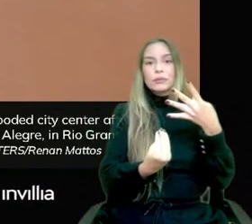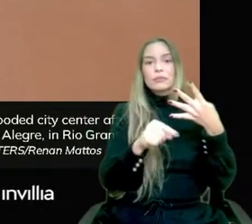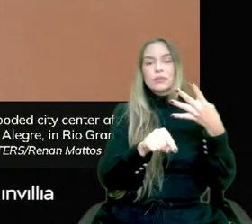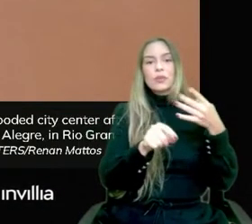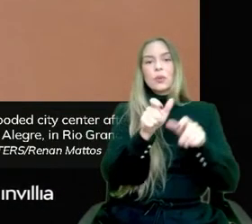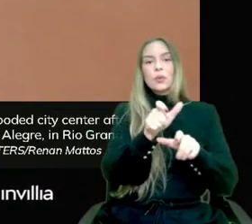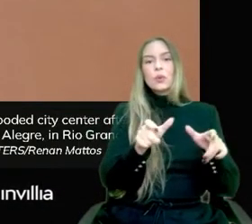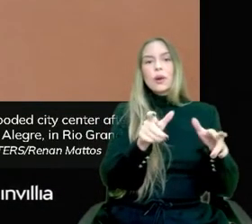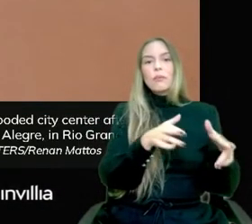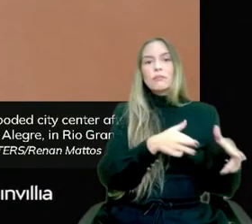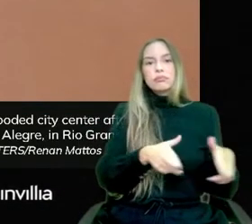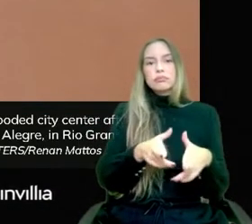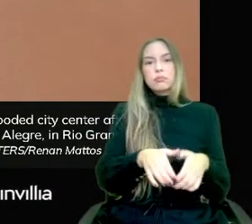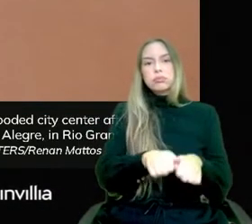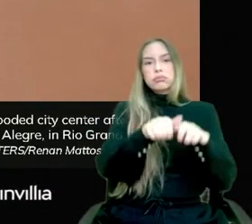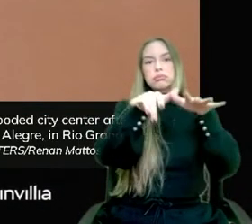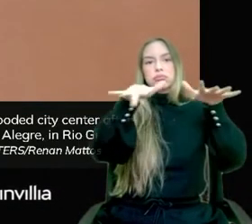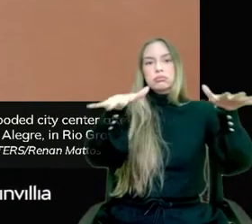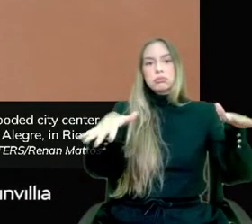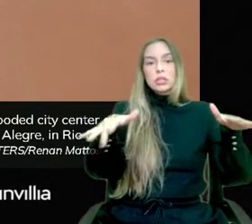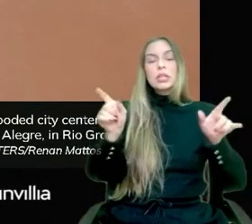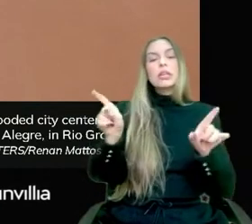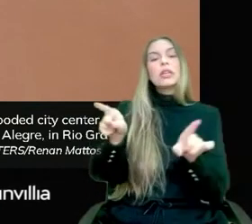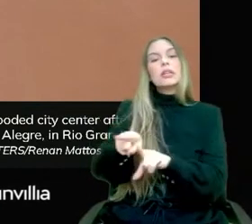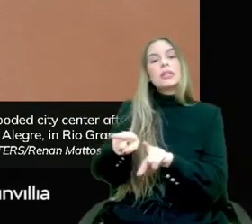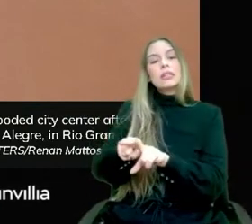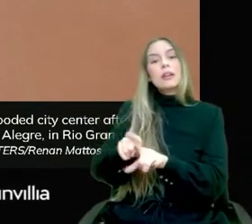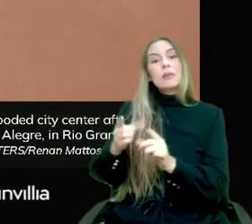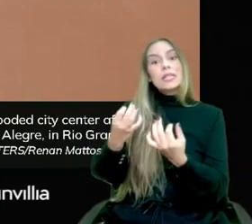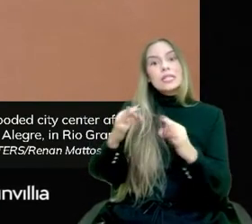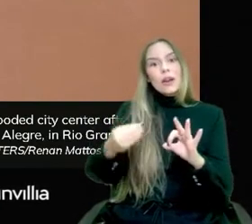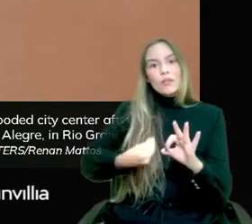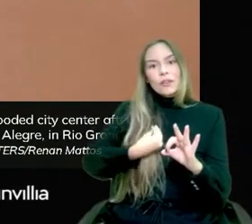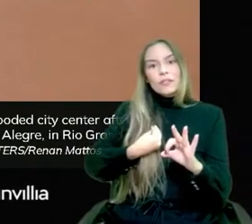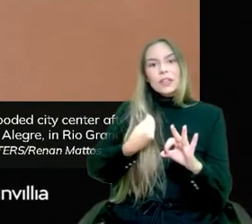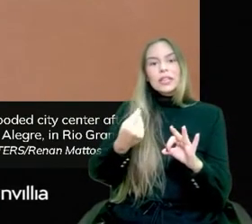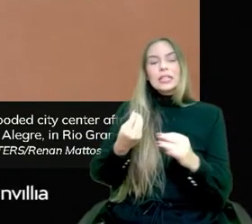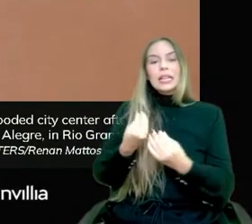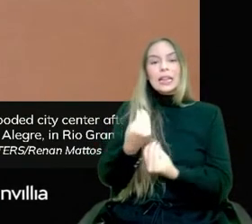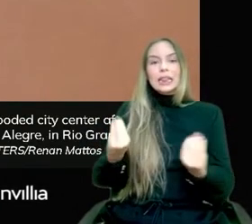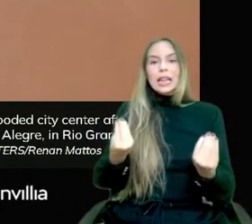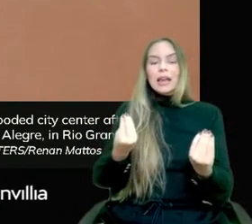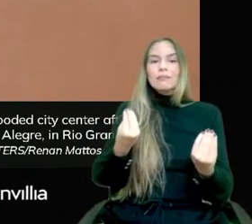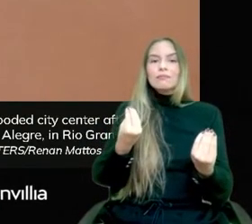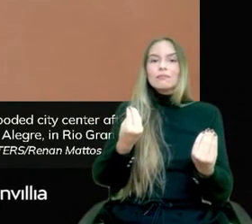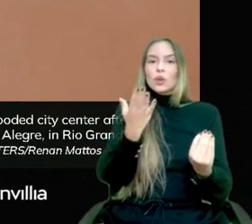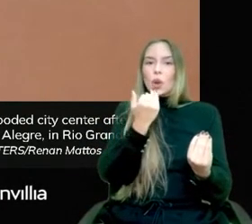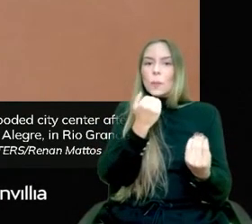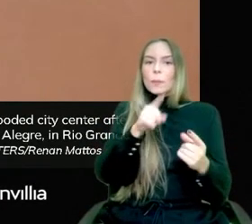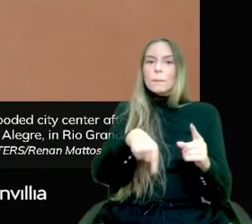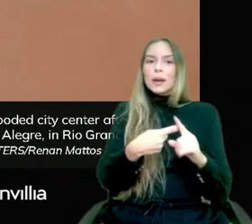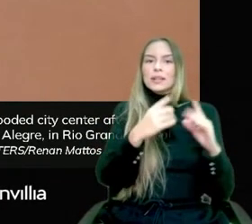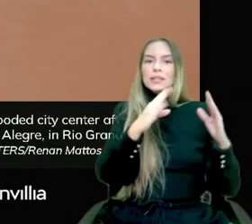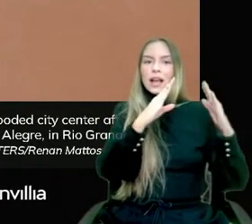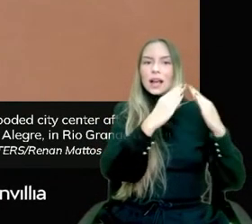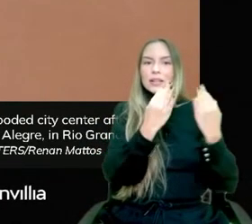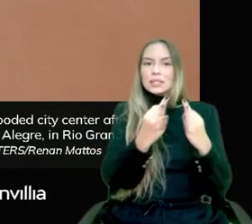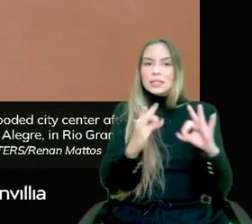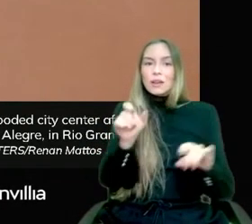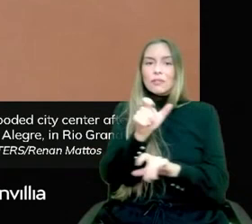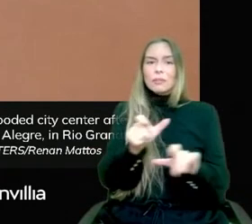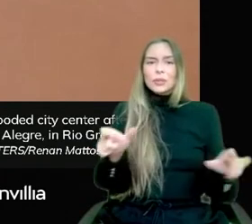While saving lives and bringing food and shelter to hundreds of thousands of people